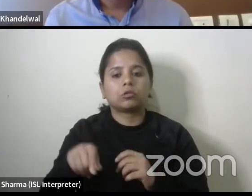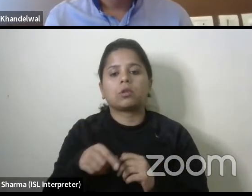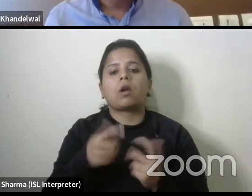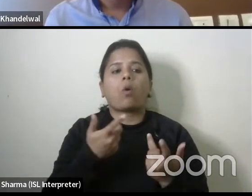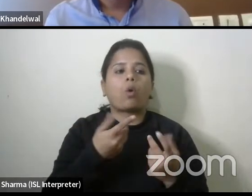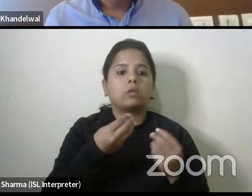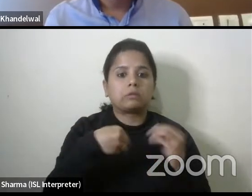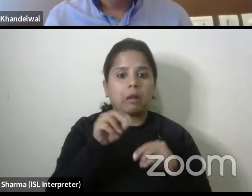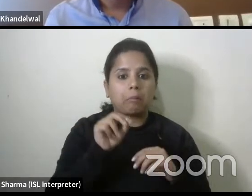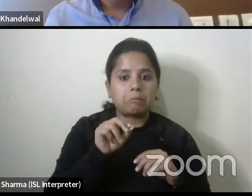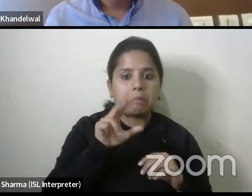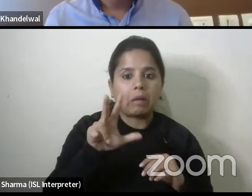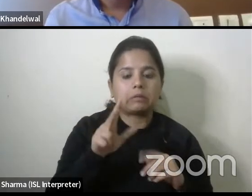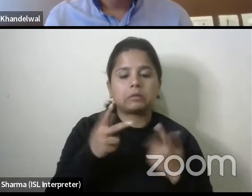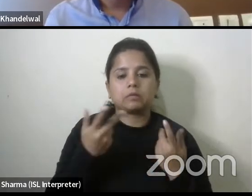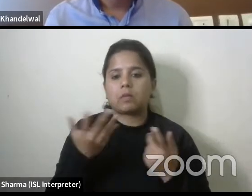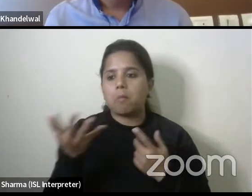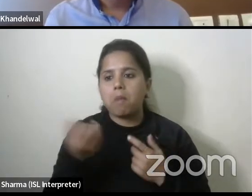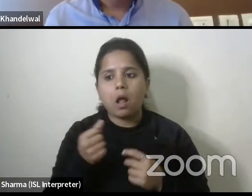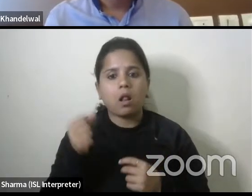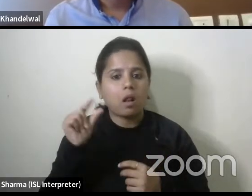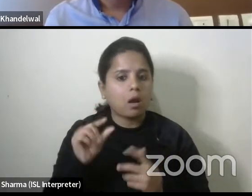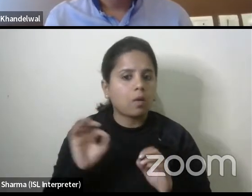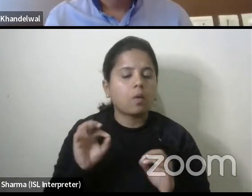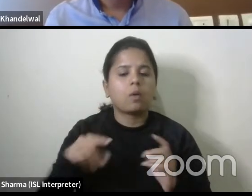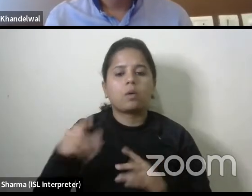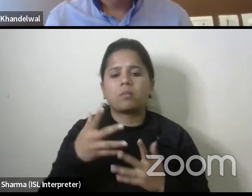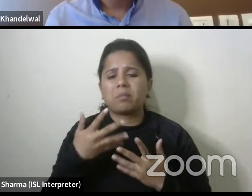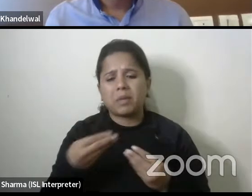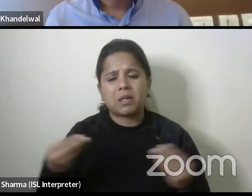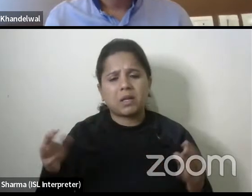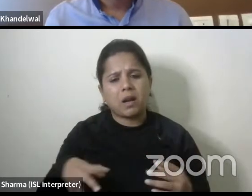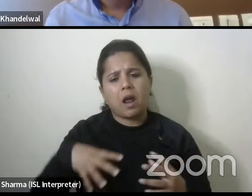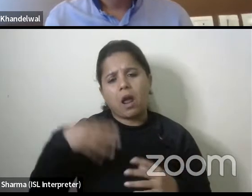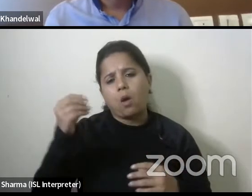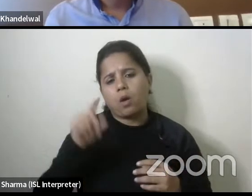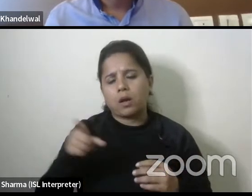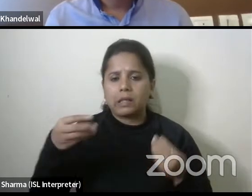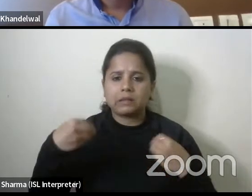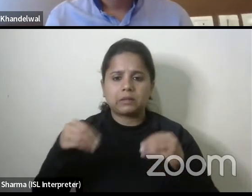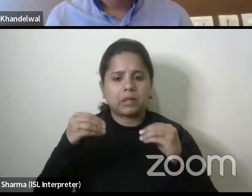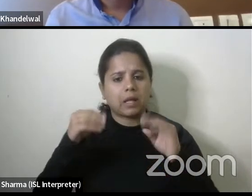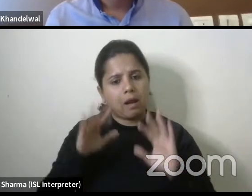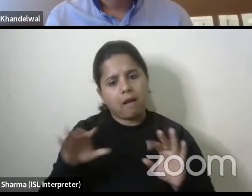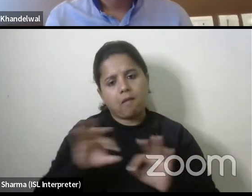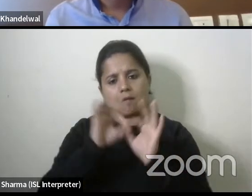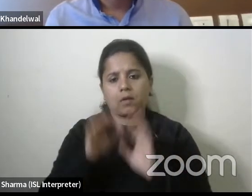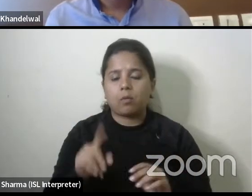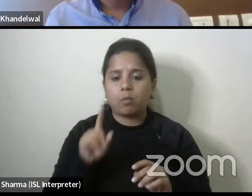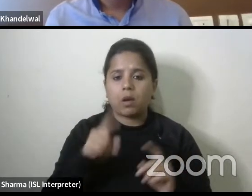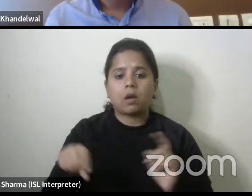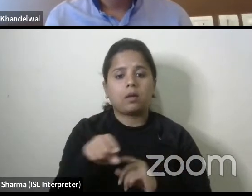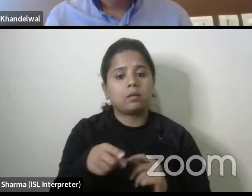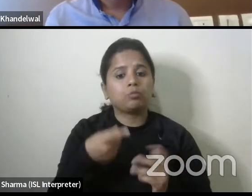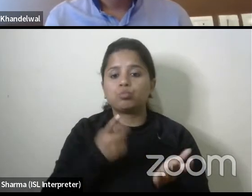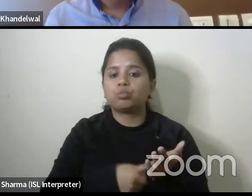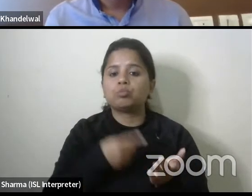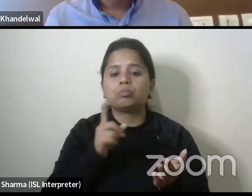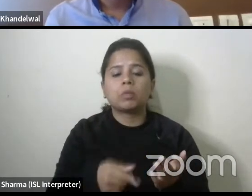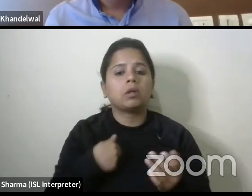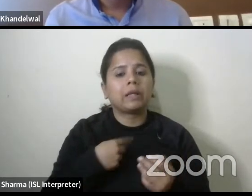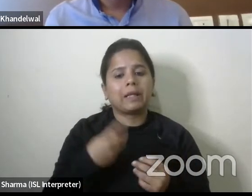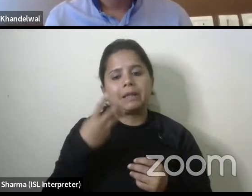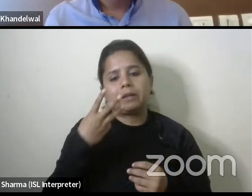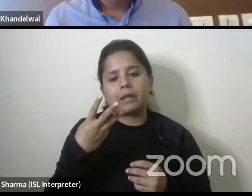these don't you don't have the only market players for so many materials in the market as well right and uh it it's mandated that we need to get three